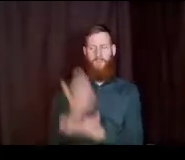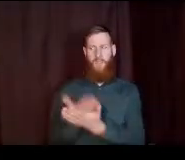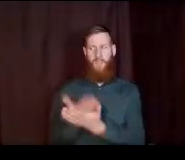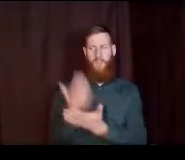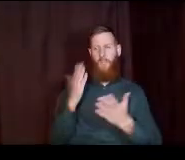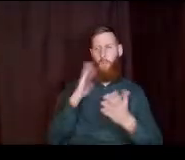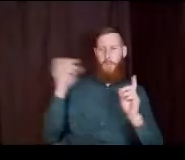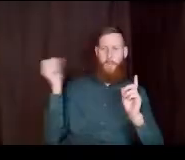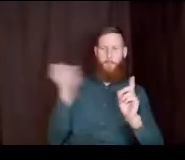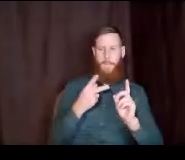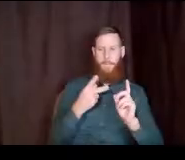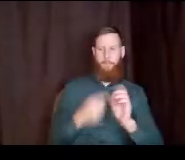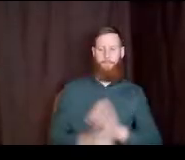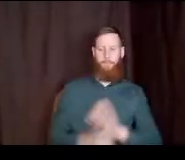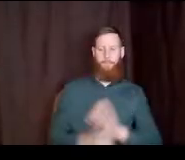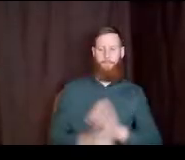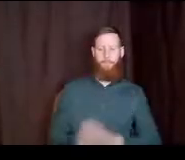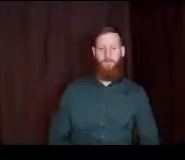come back.